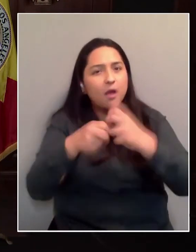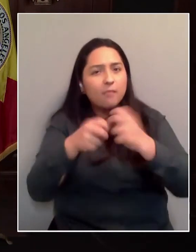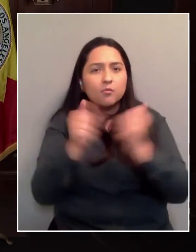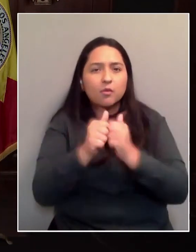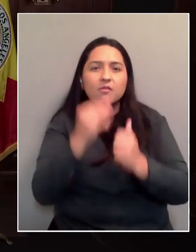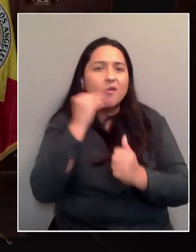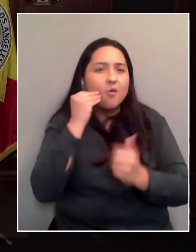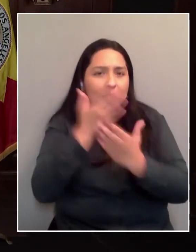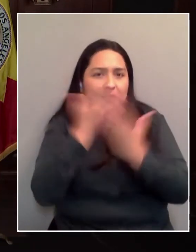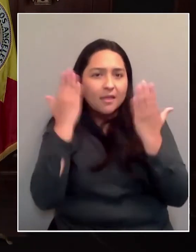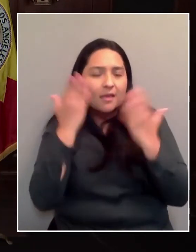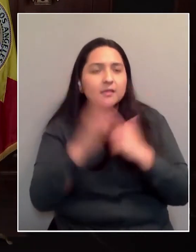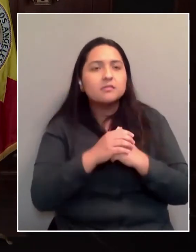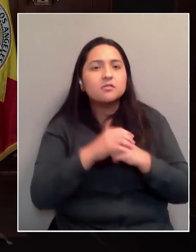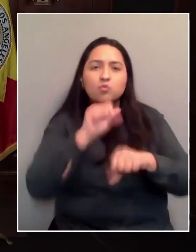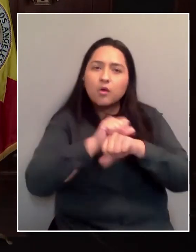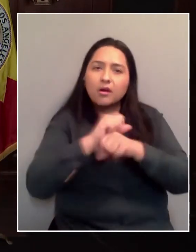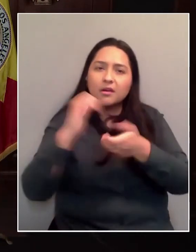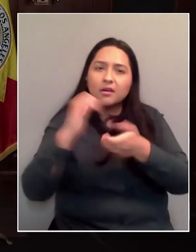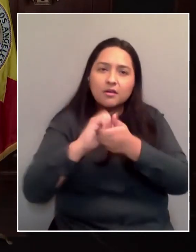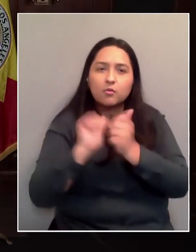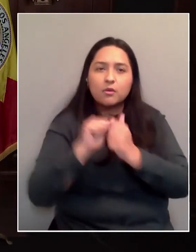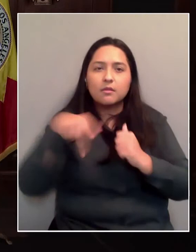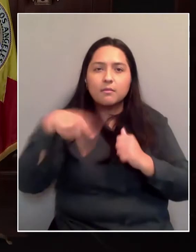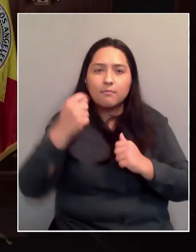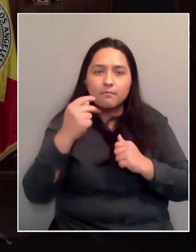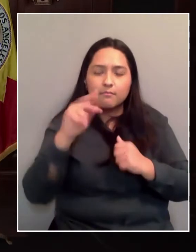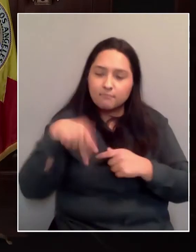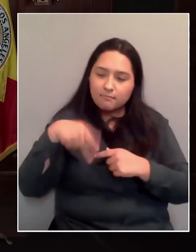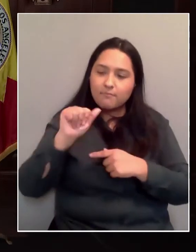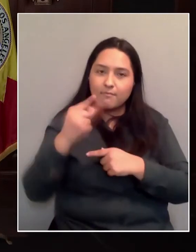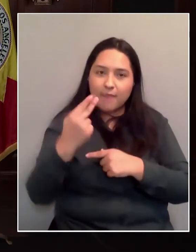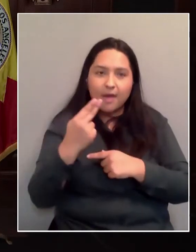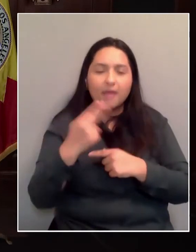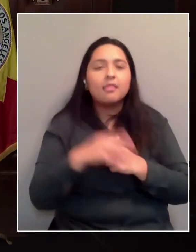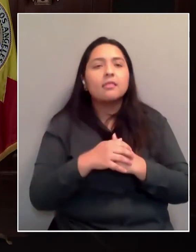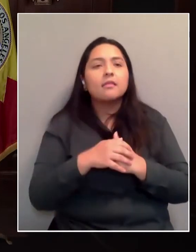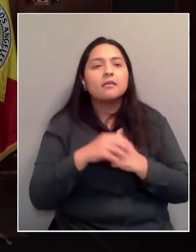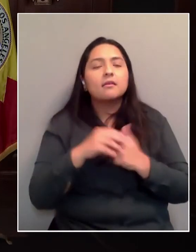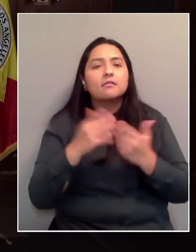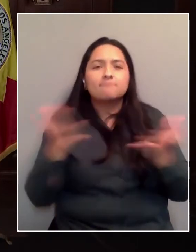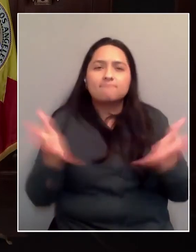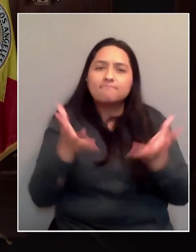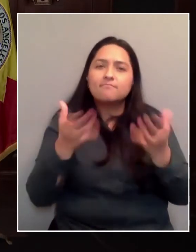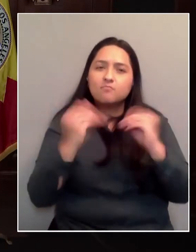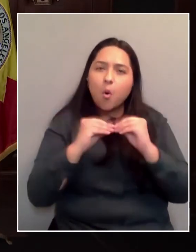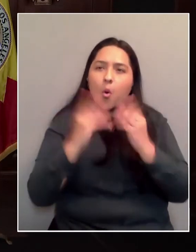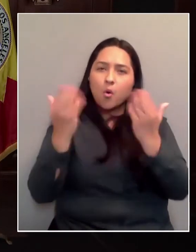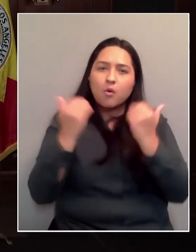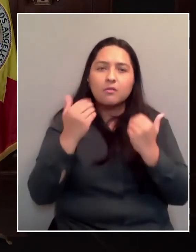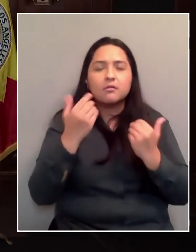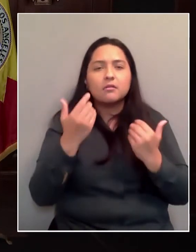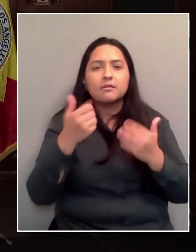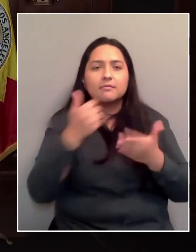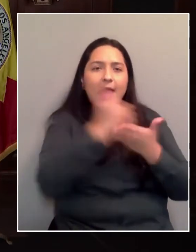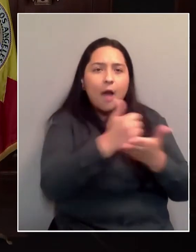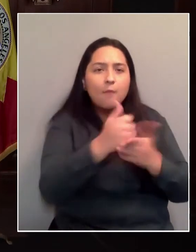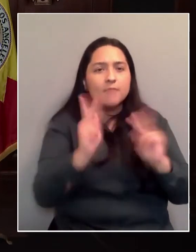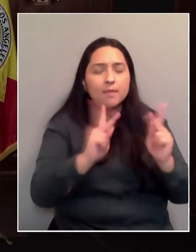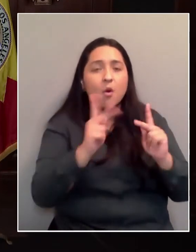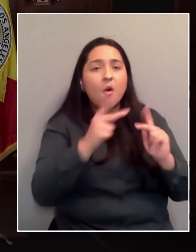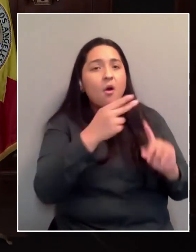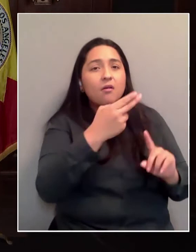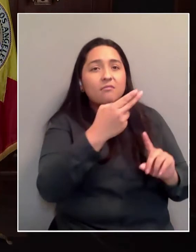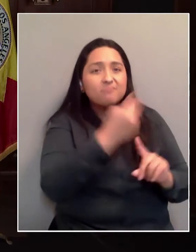with United Way, we're going to continue to push that up so we get more supply for those housing navigators who are going to help people move from a motel to a housing